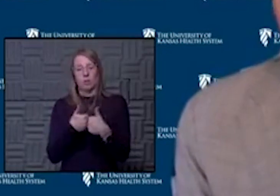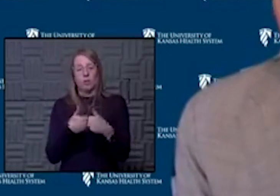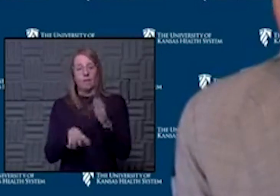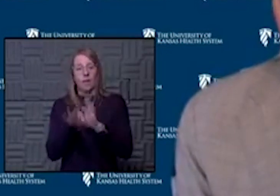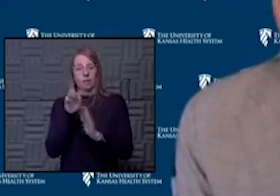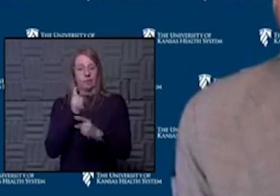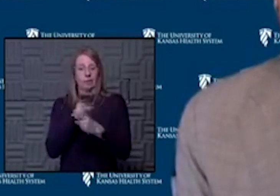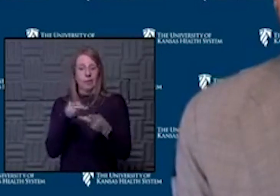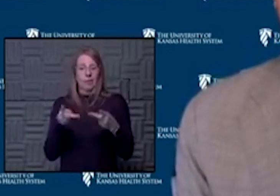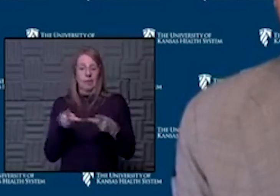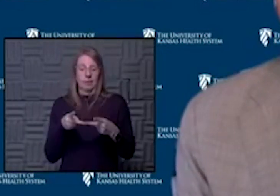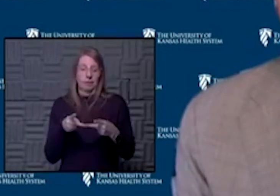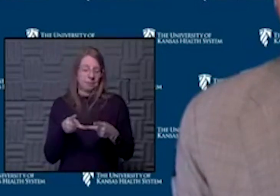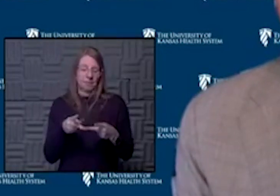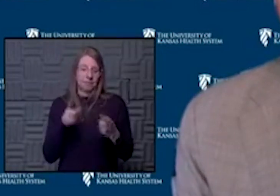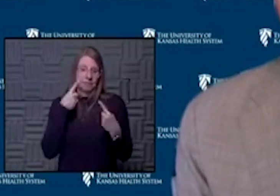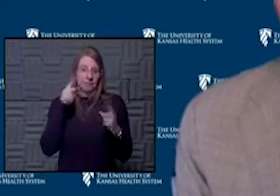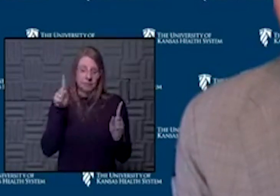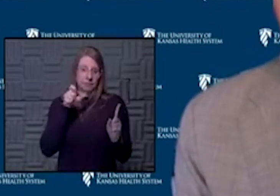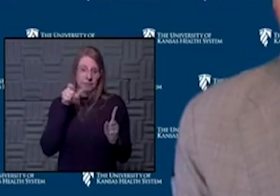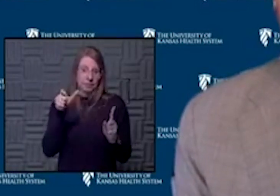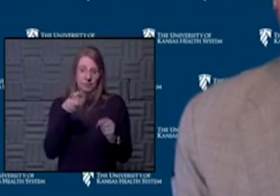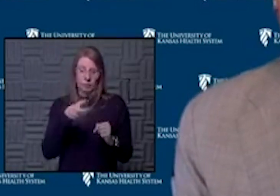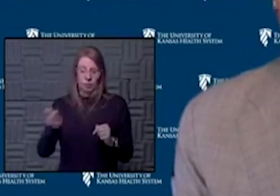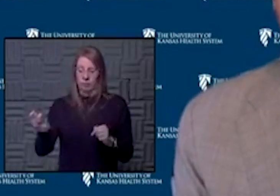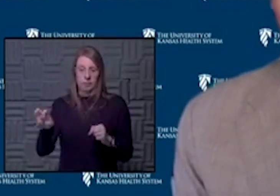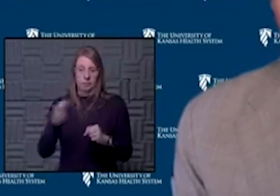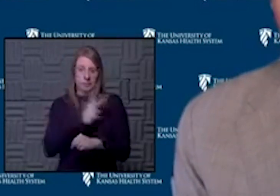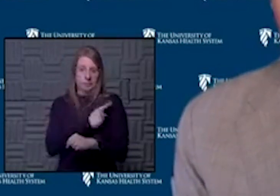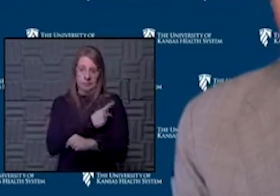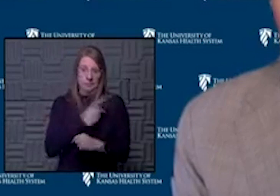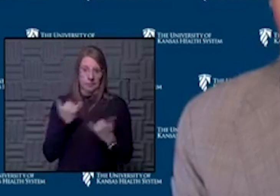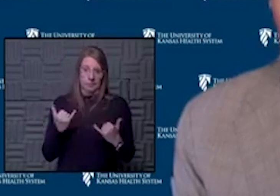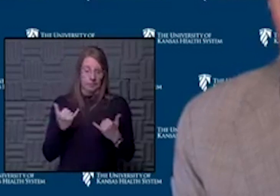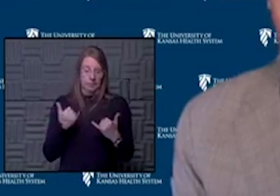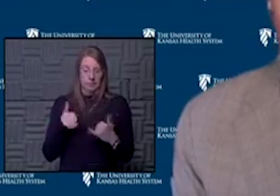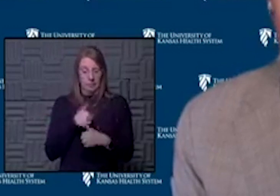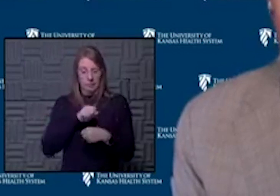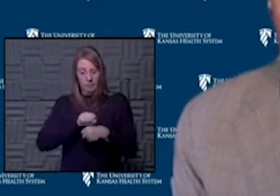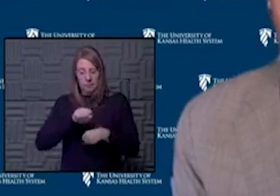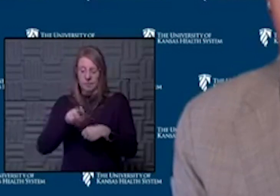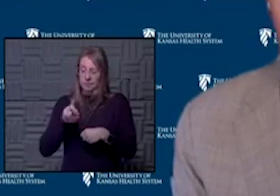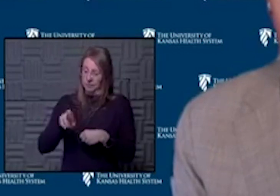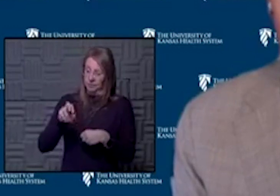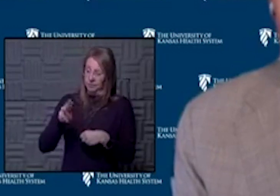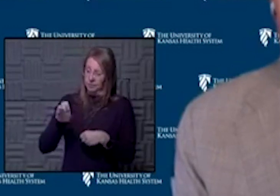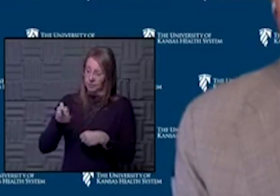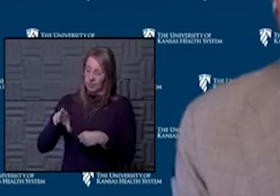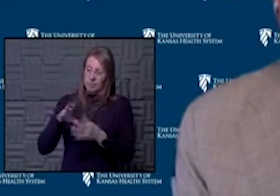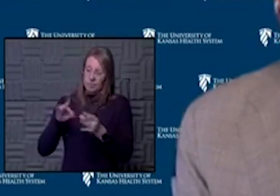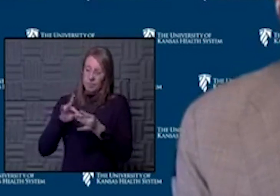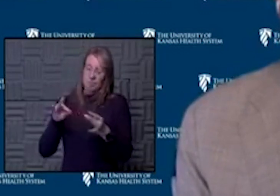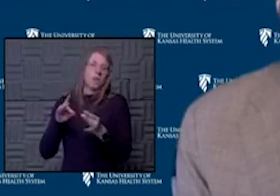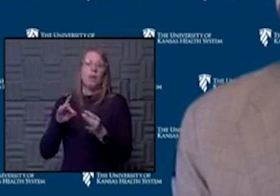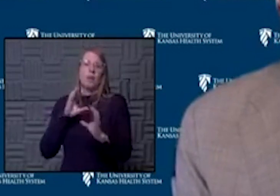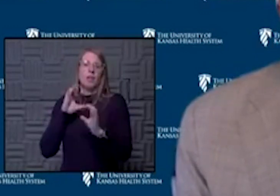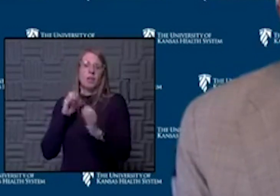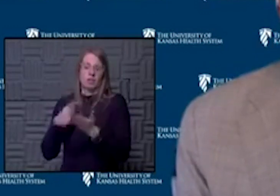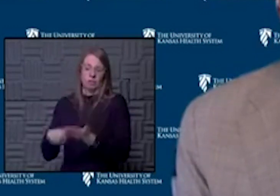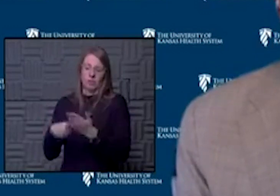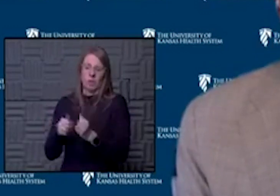so we've not been really successful at that yet. We're working, Dr. Mosher mentioned conversations with